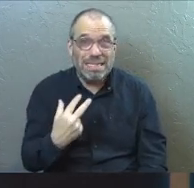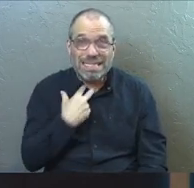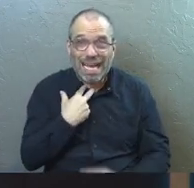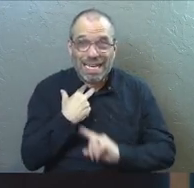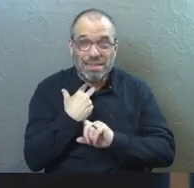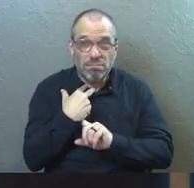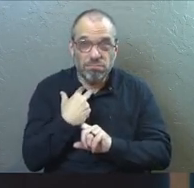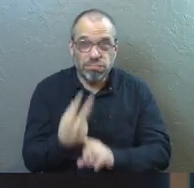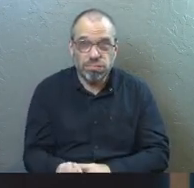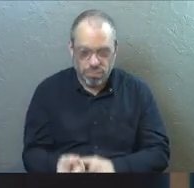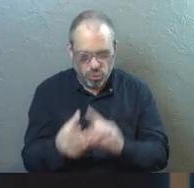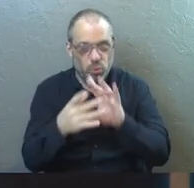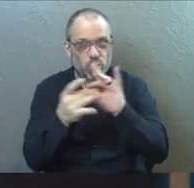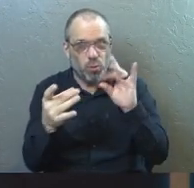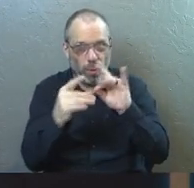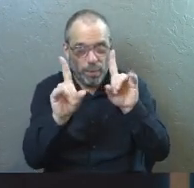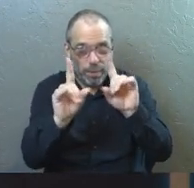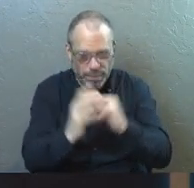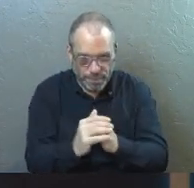One final story.